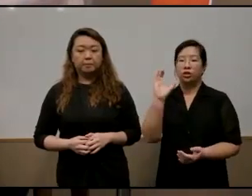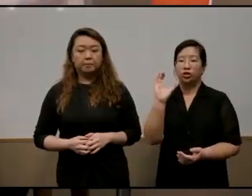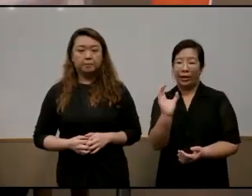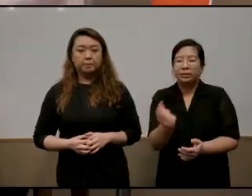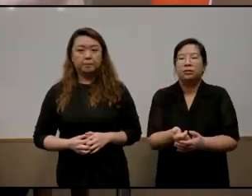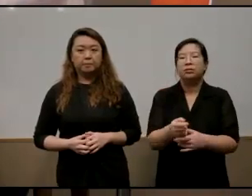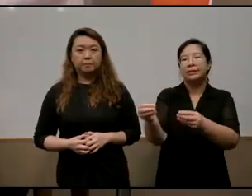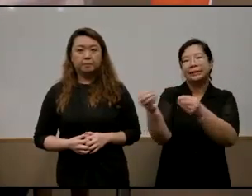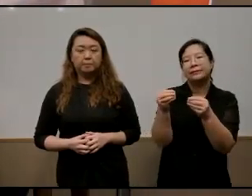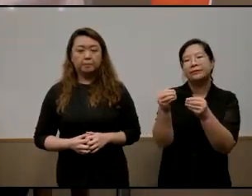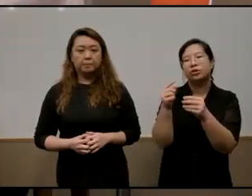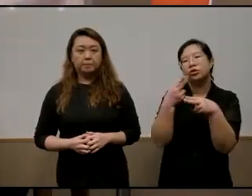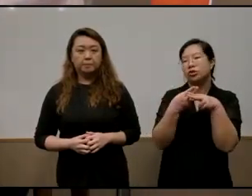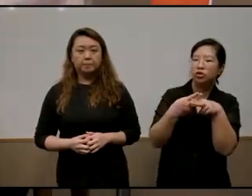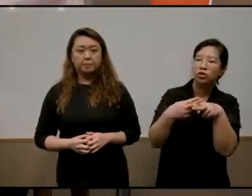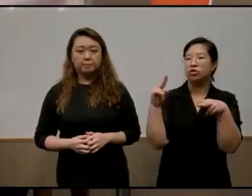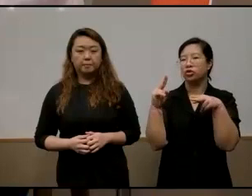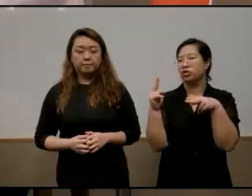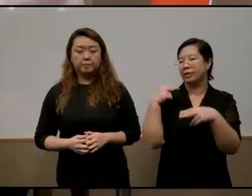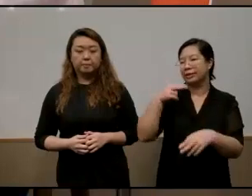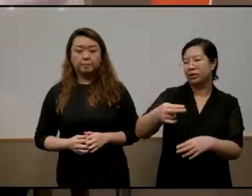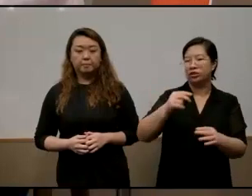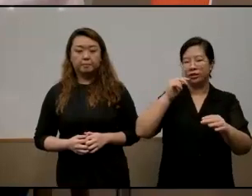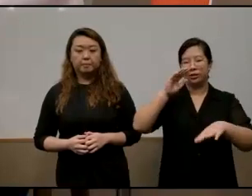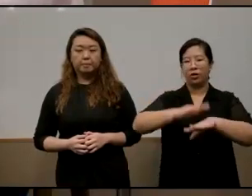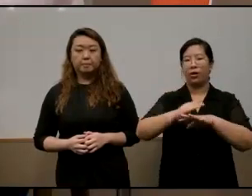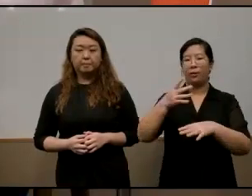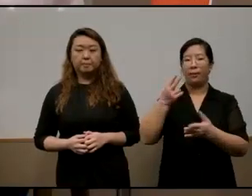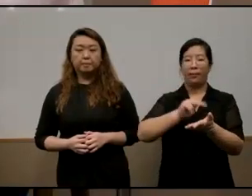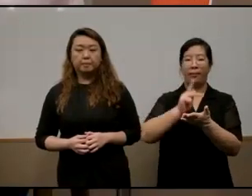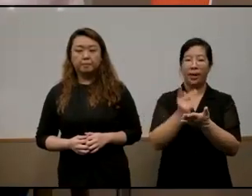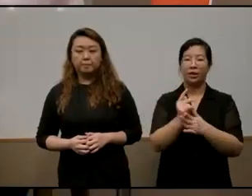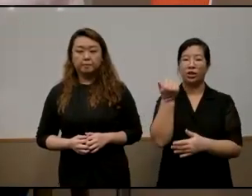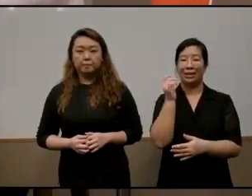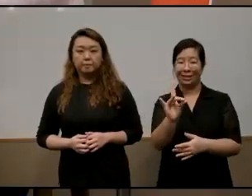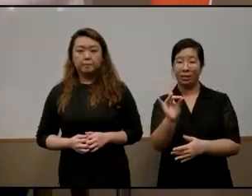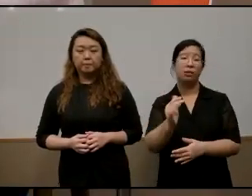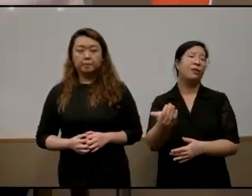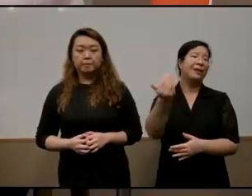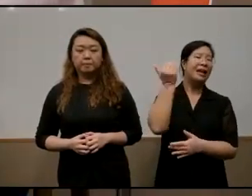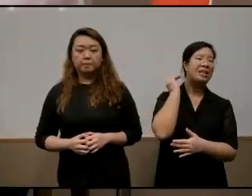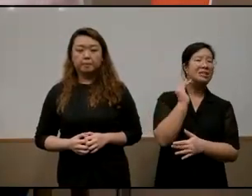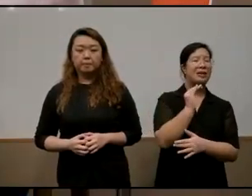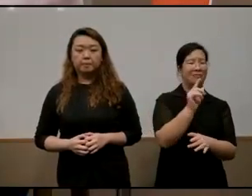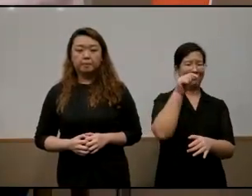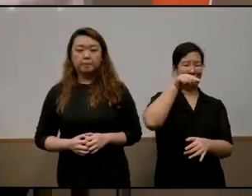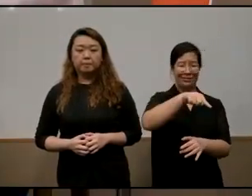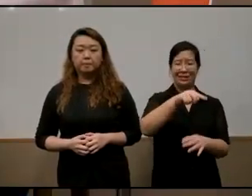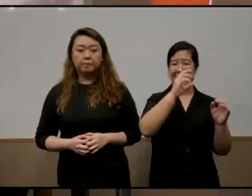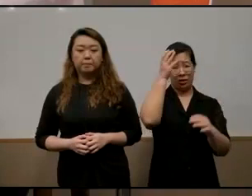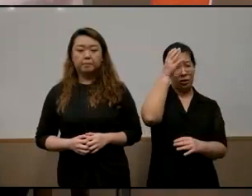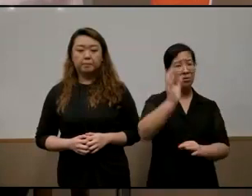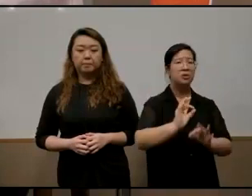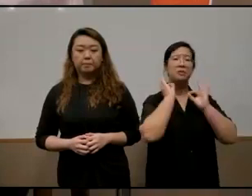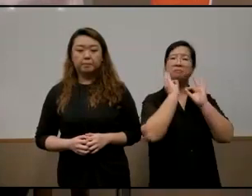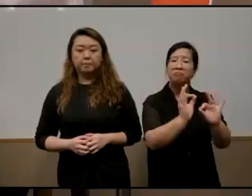history of uh meritocracy on page 18 now it works in the past right to as an instrument or